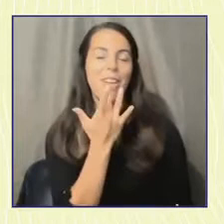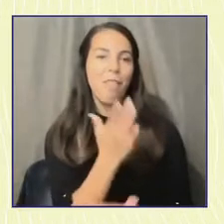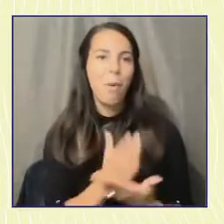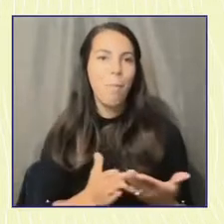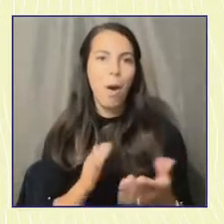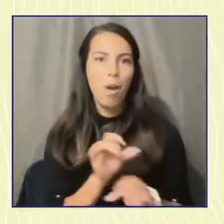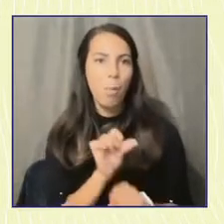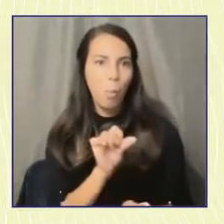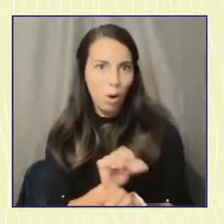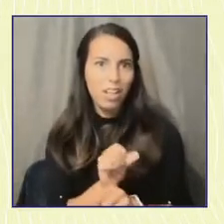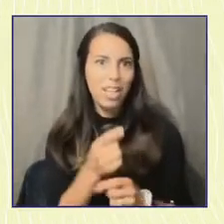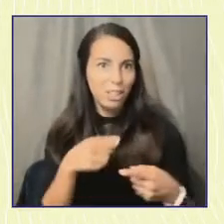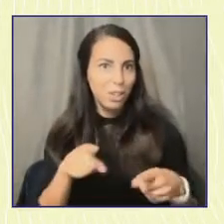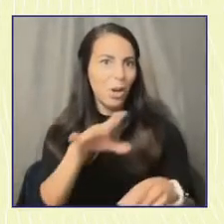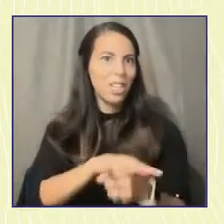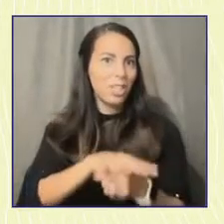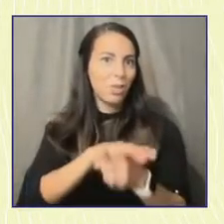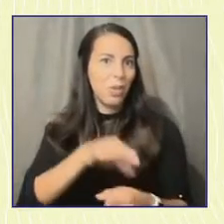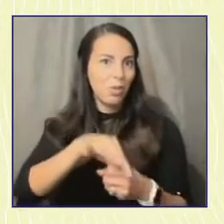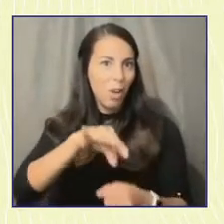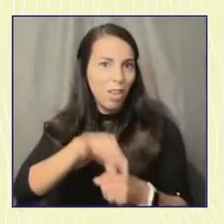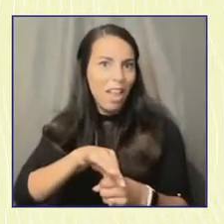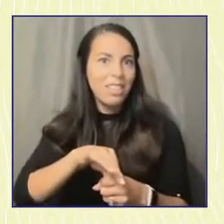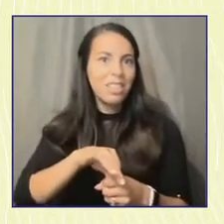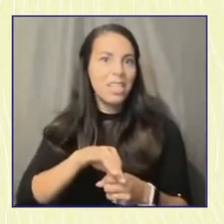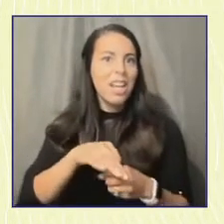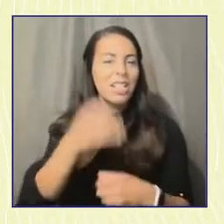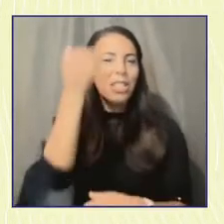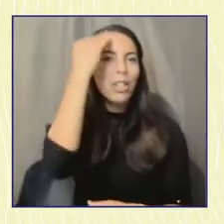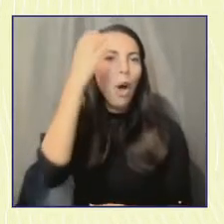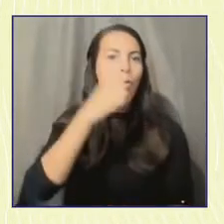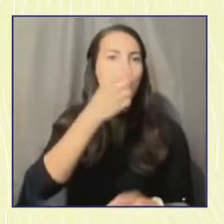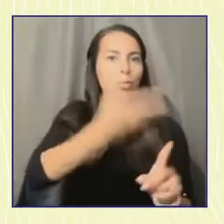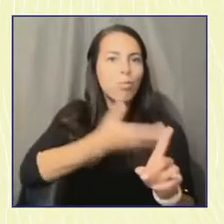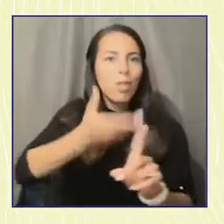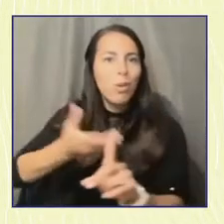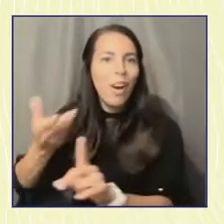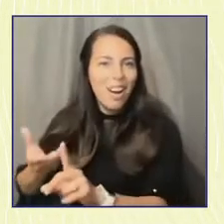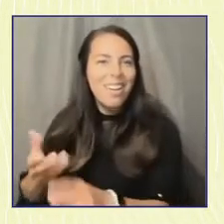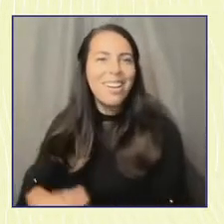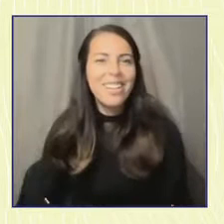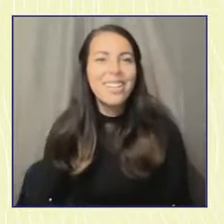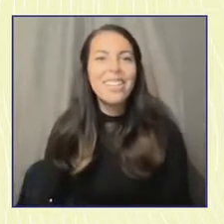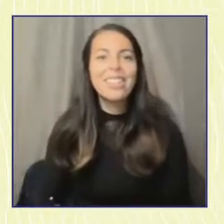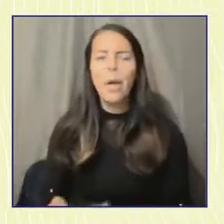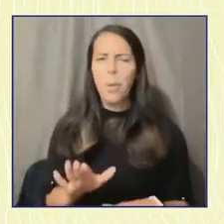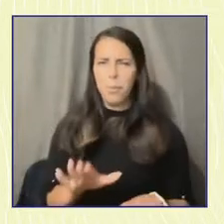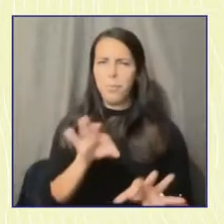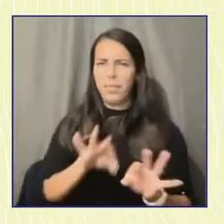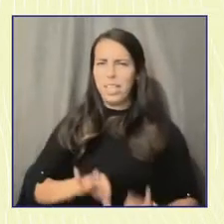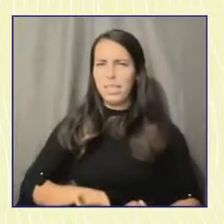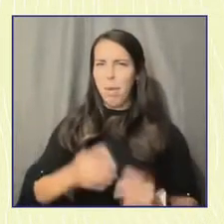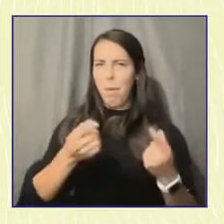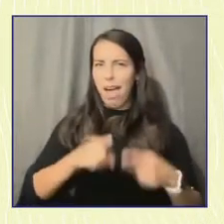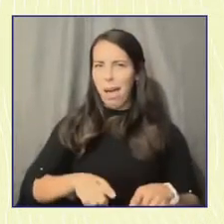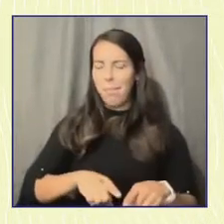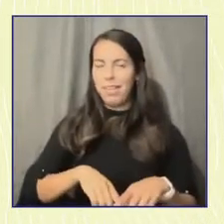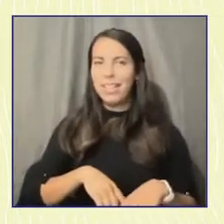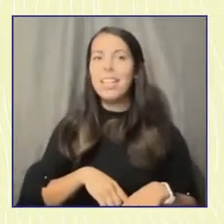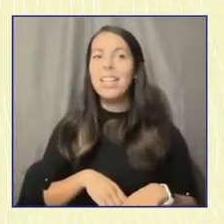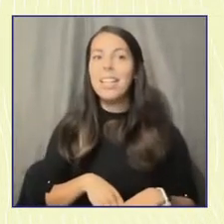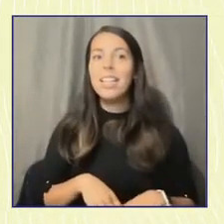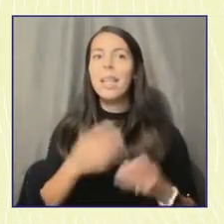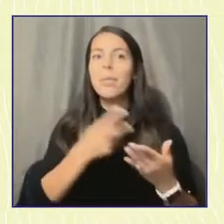very stressful election cycle is getting to know all of you. And as a little background for everyone else, this was a year long project that Team Vote put